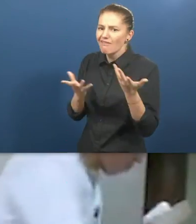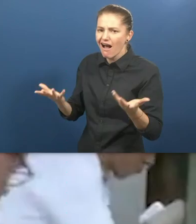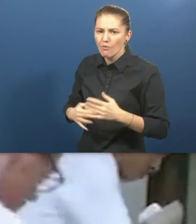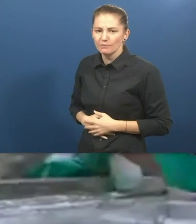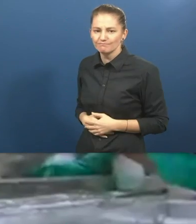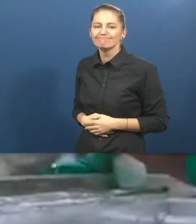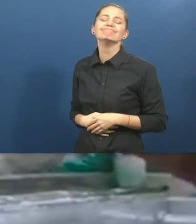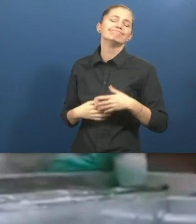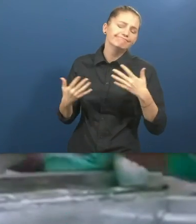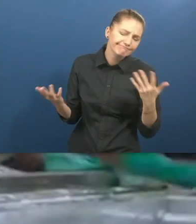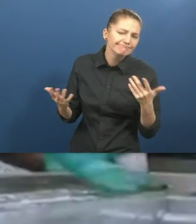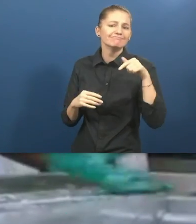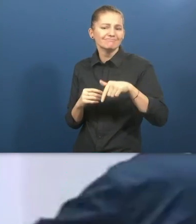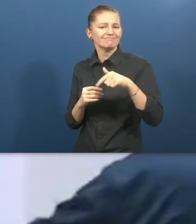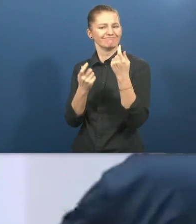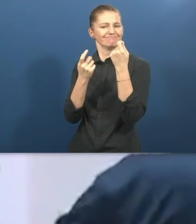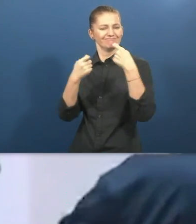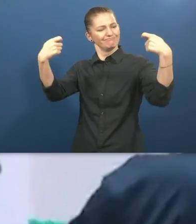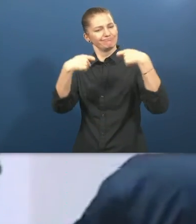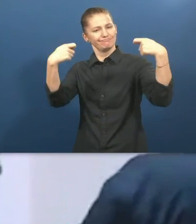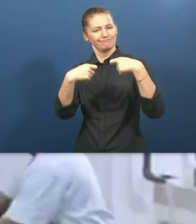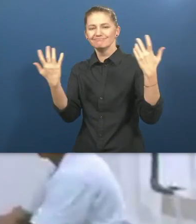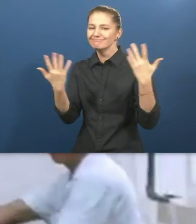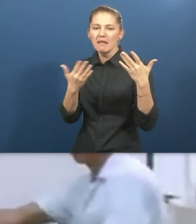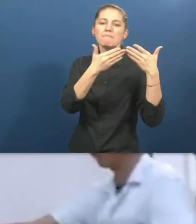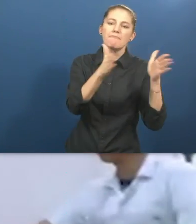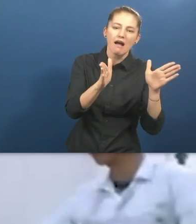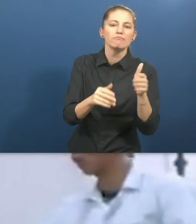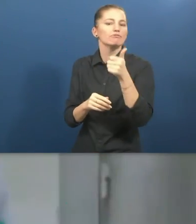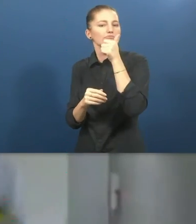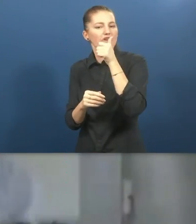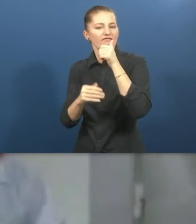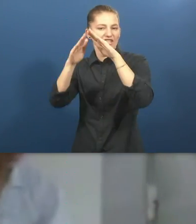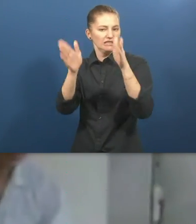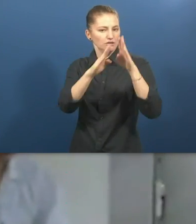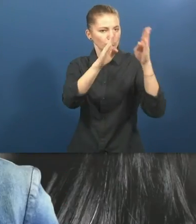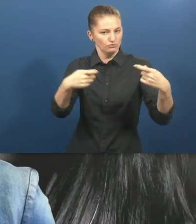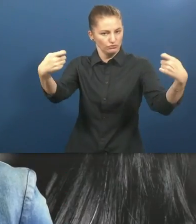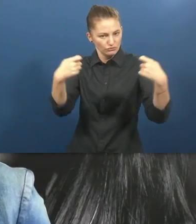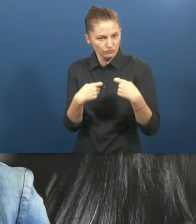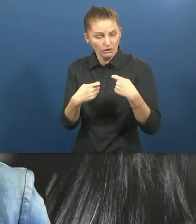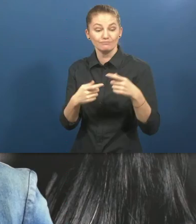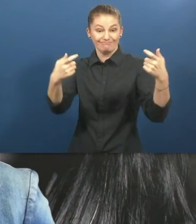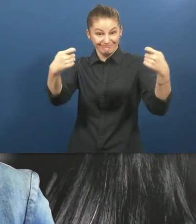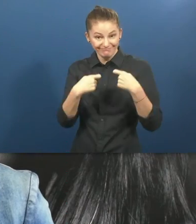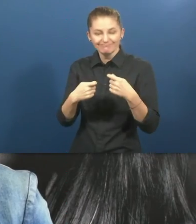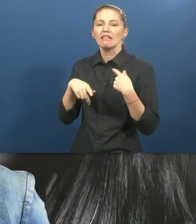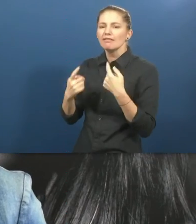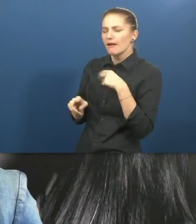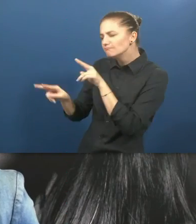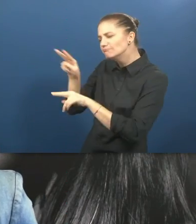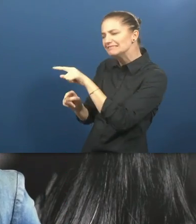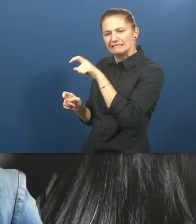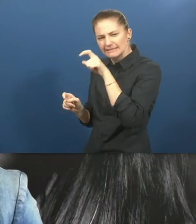Well, about our funding, it comes through public and private institutions. We offer services of consultations customized